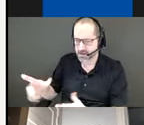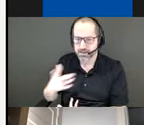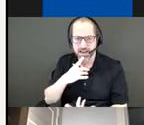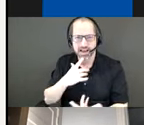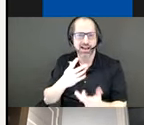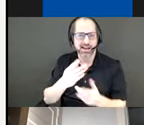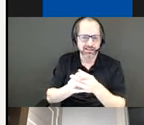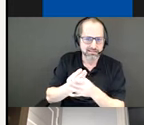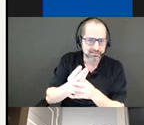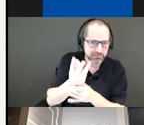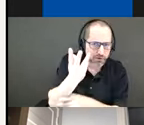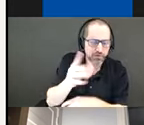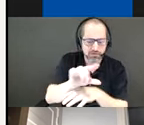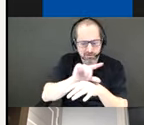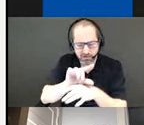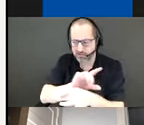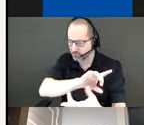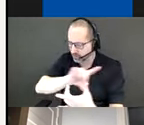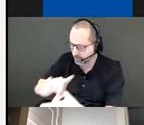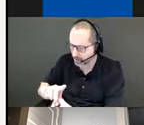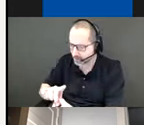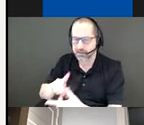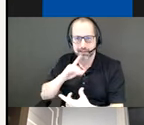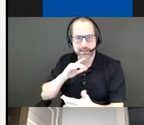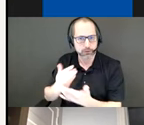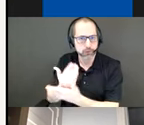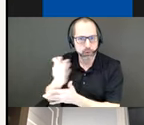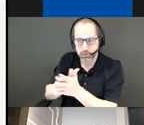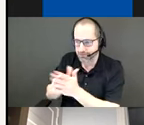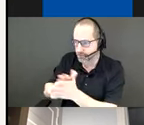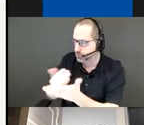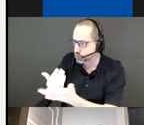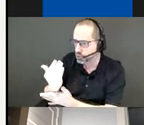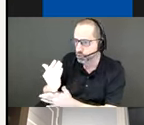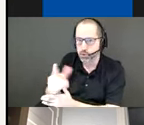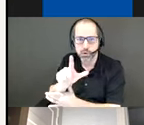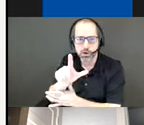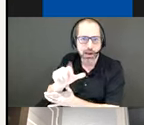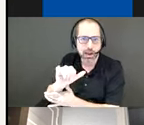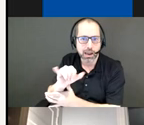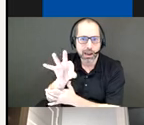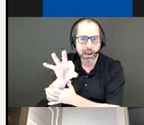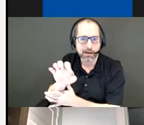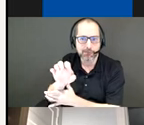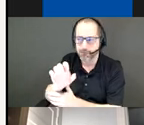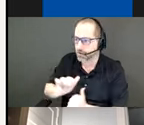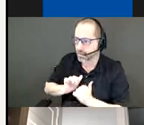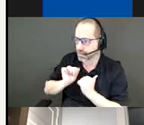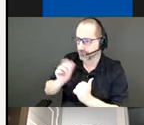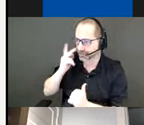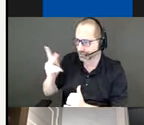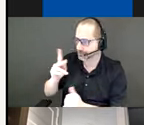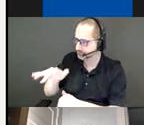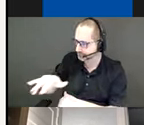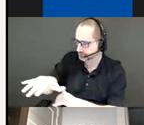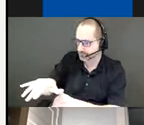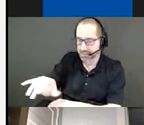are already driving redevelopment creating new corridors of life and behind the small acts of gardening lie bigger impact when